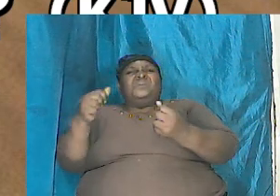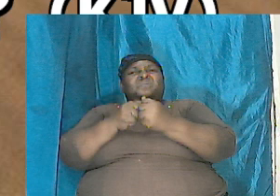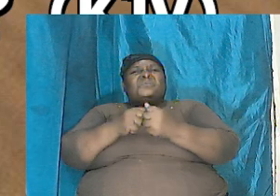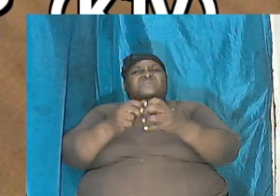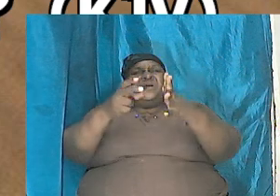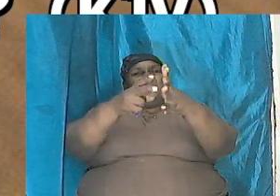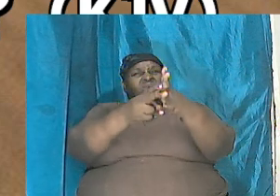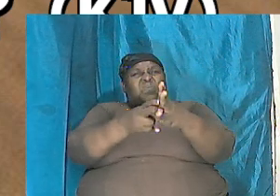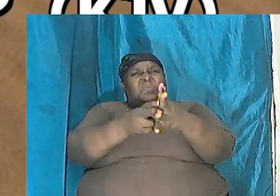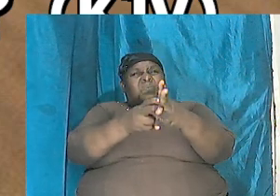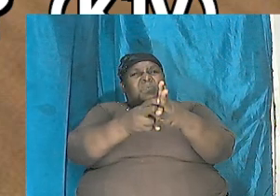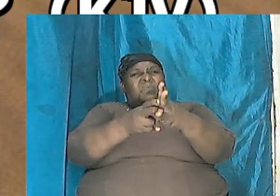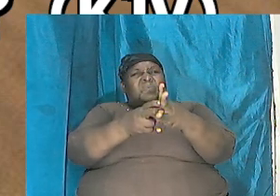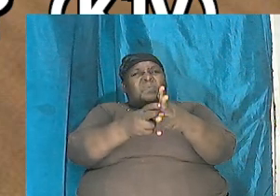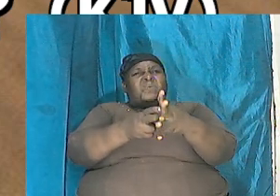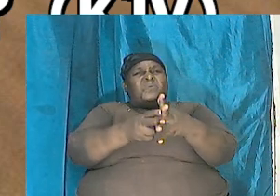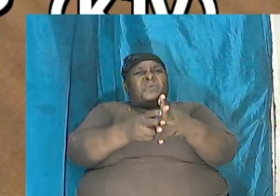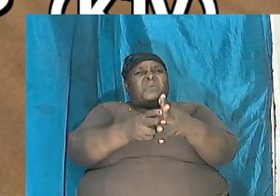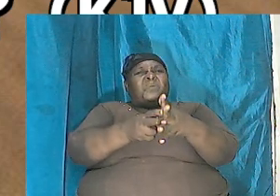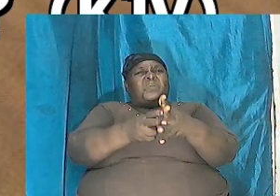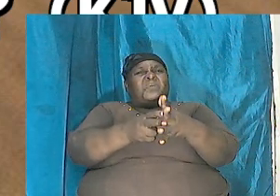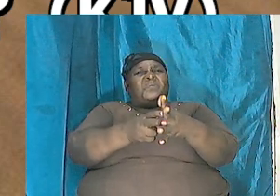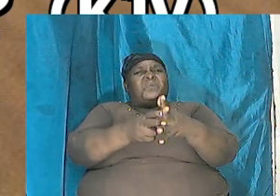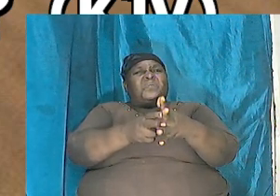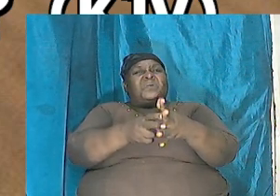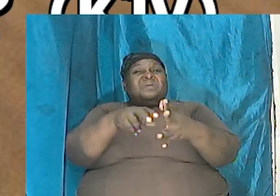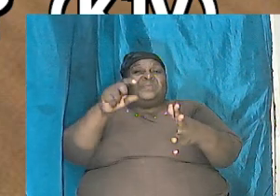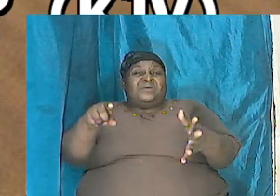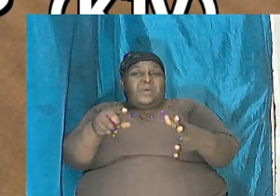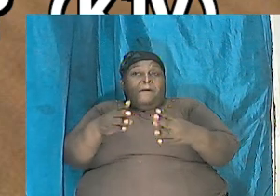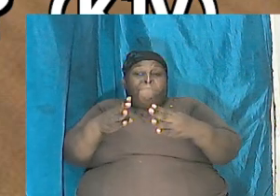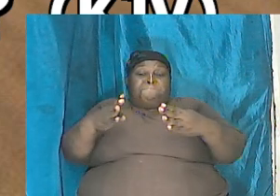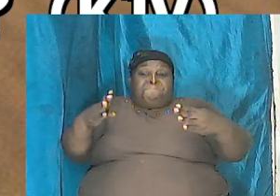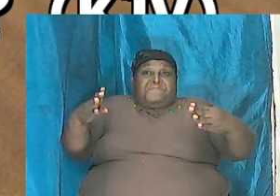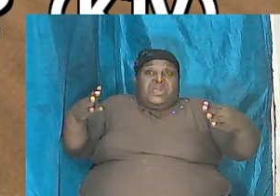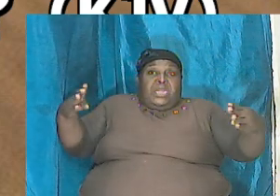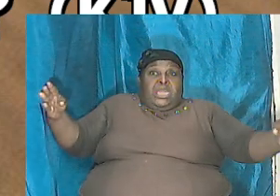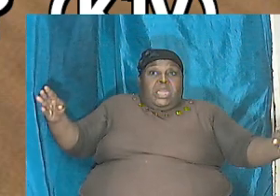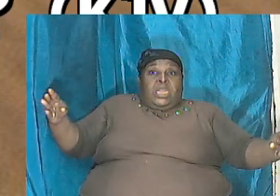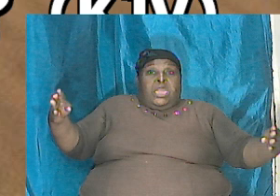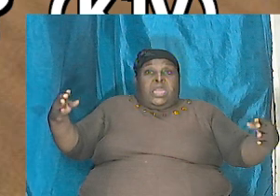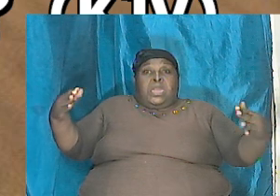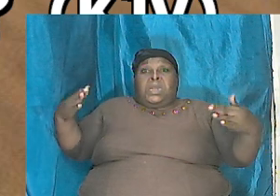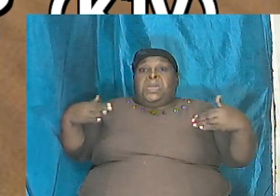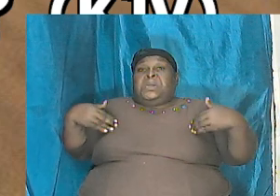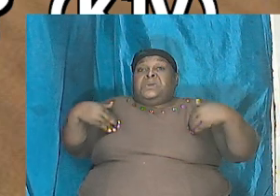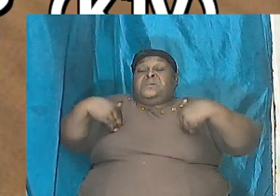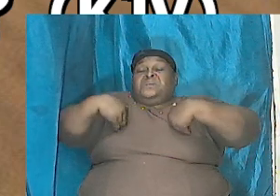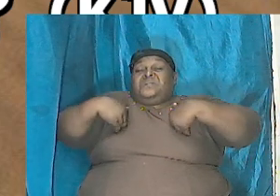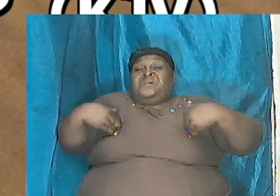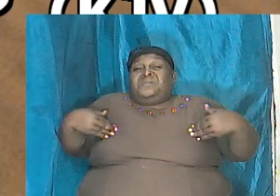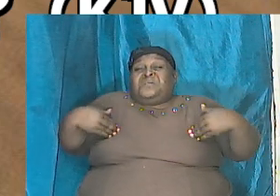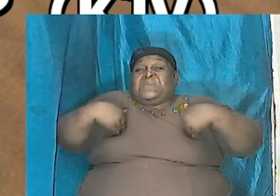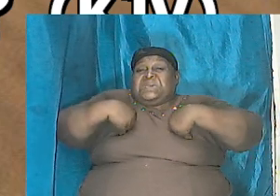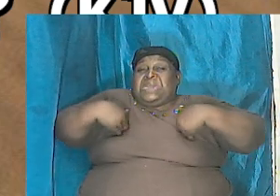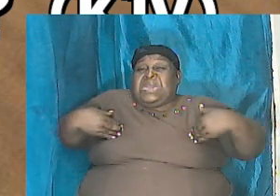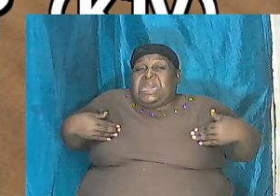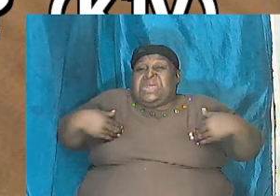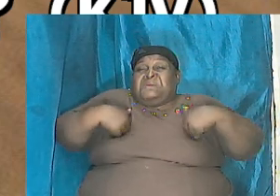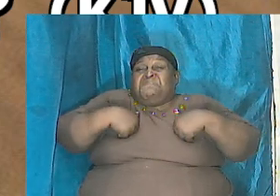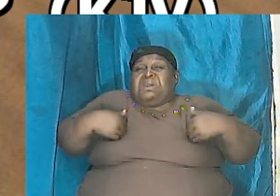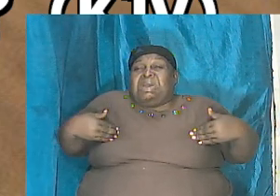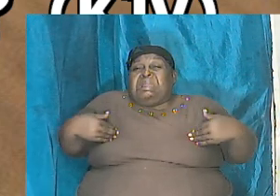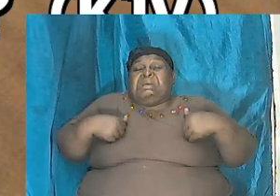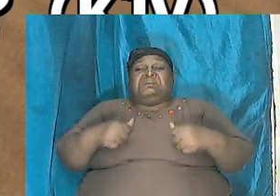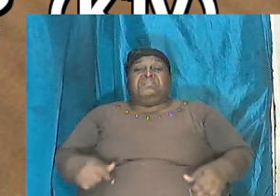leviathan as you start to look we are going to see that this is a massive monstrosity in terms of animal